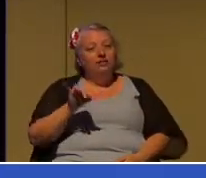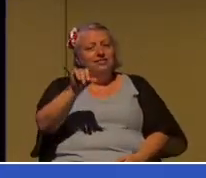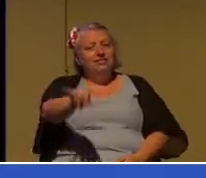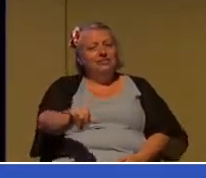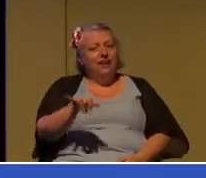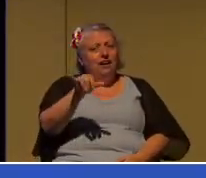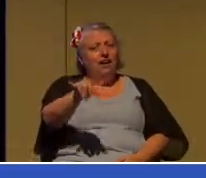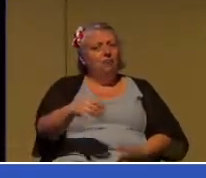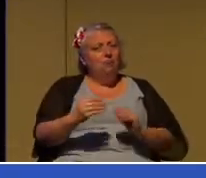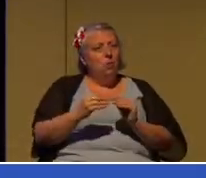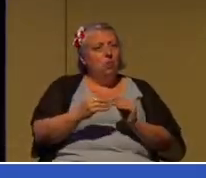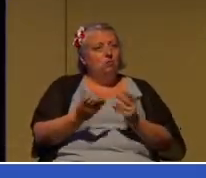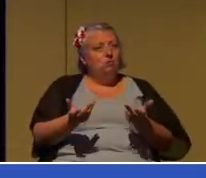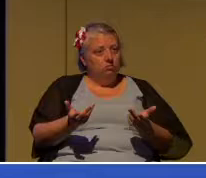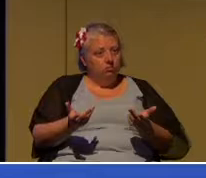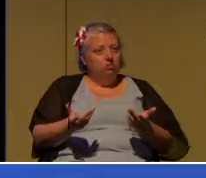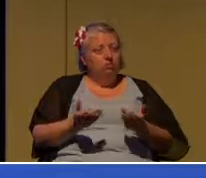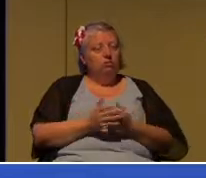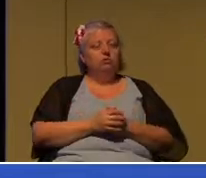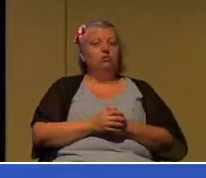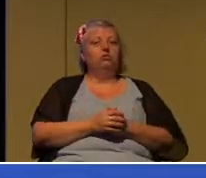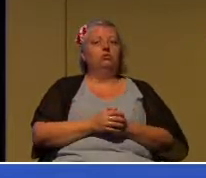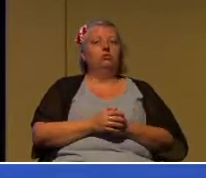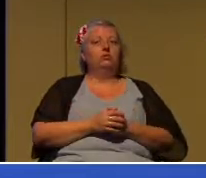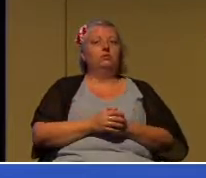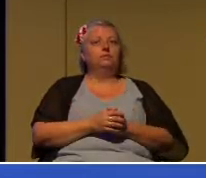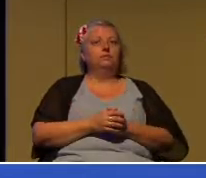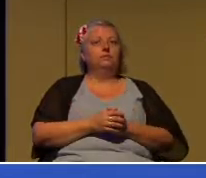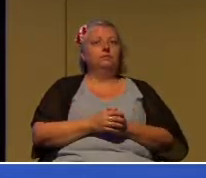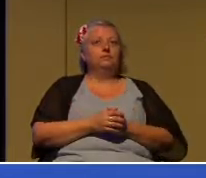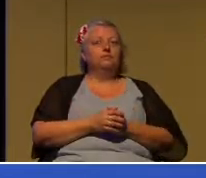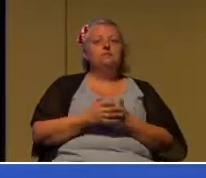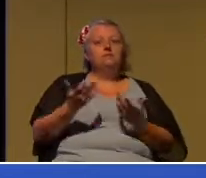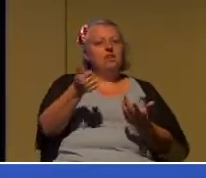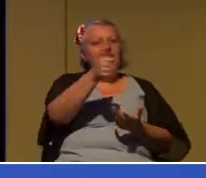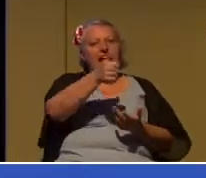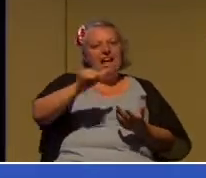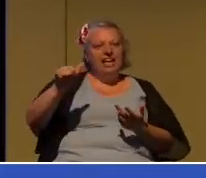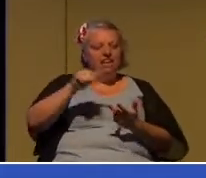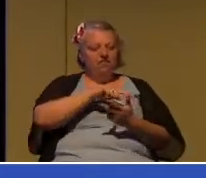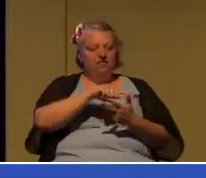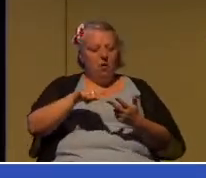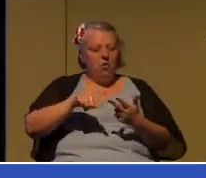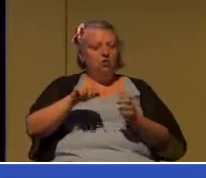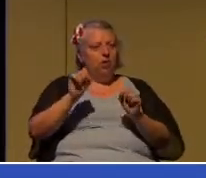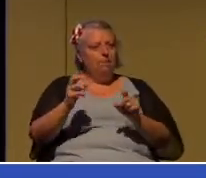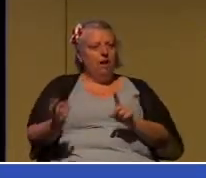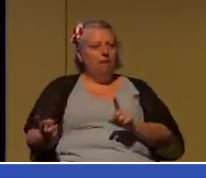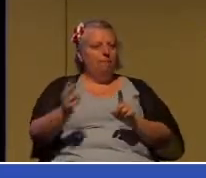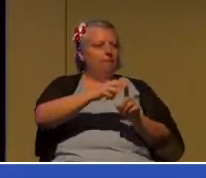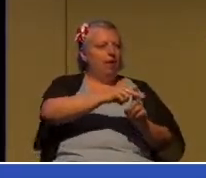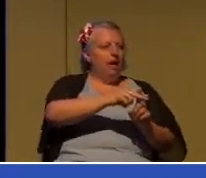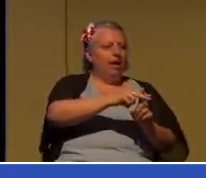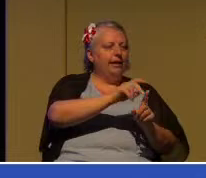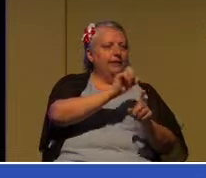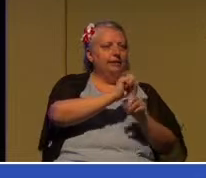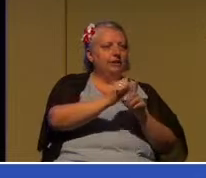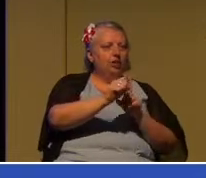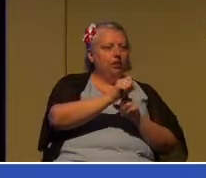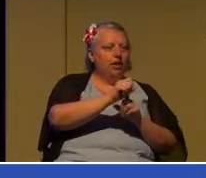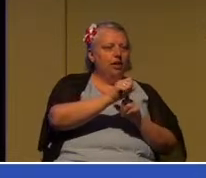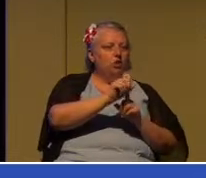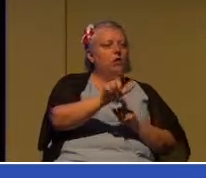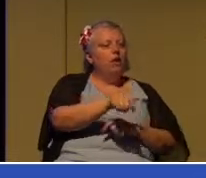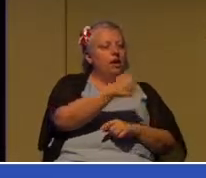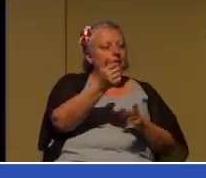Now, all of those situations or any of them can be applicable in a situation when somebody else has got to move on.